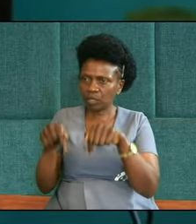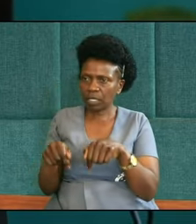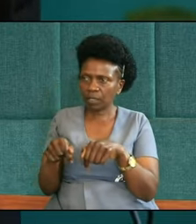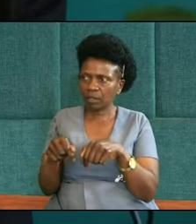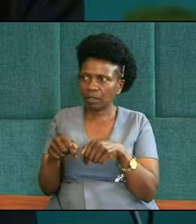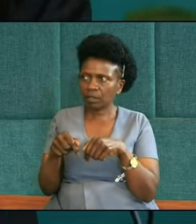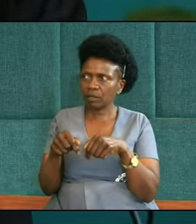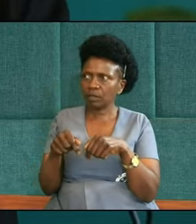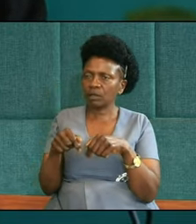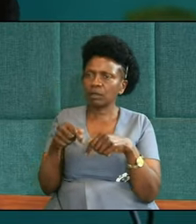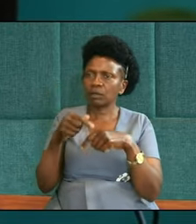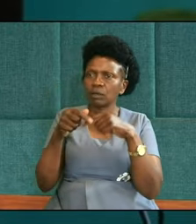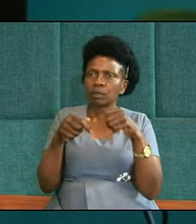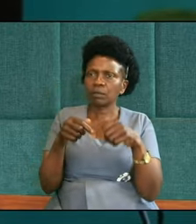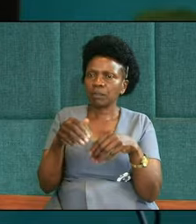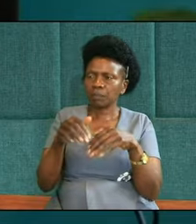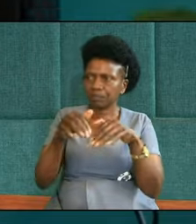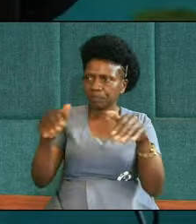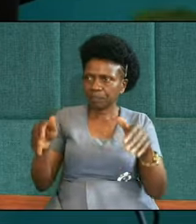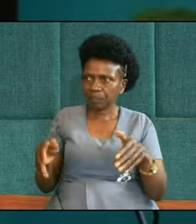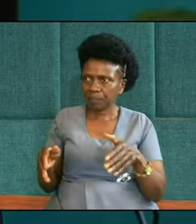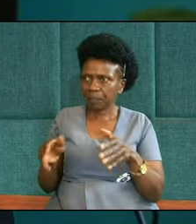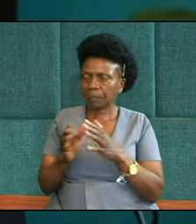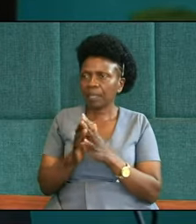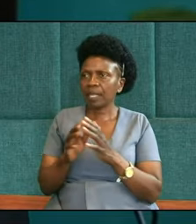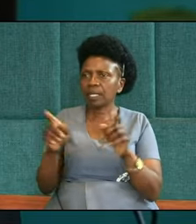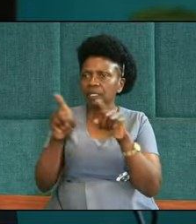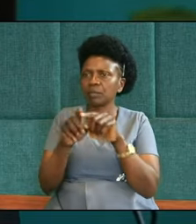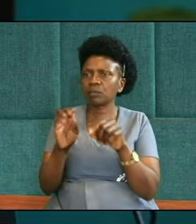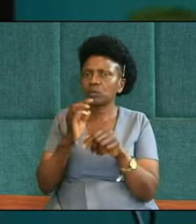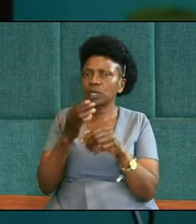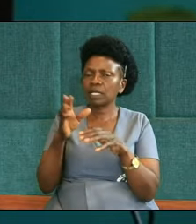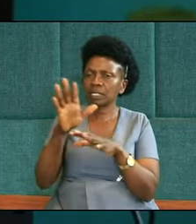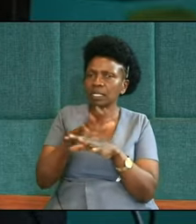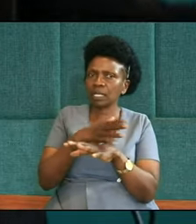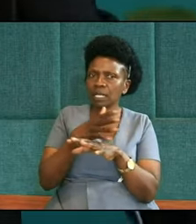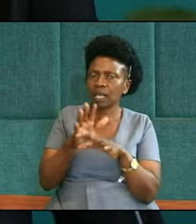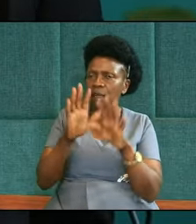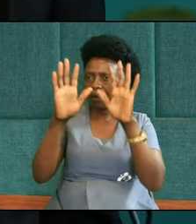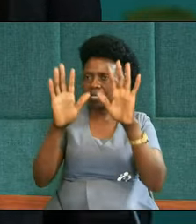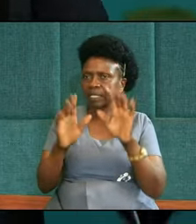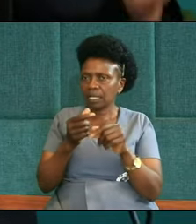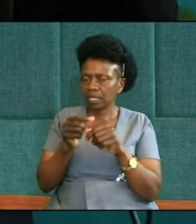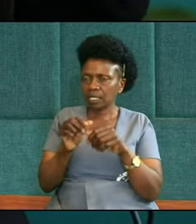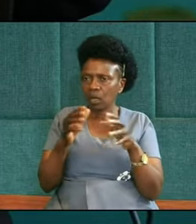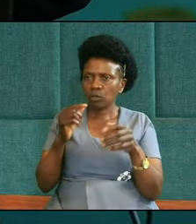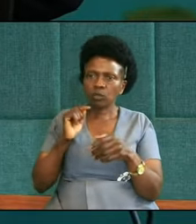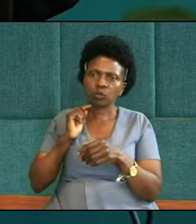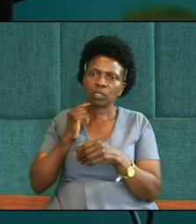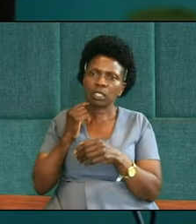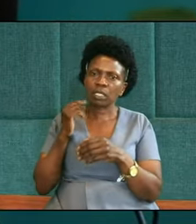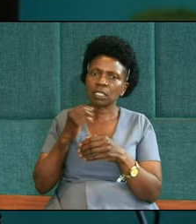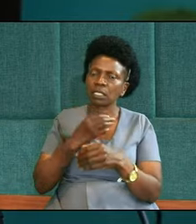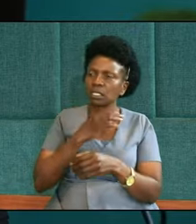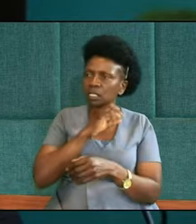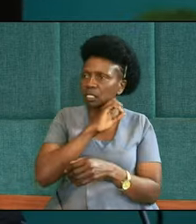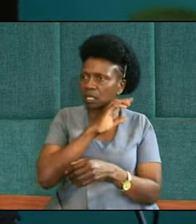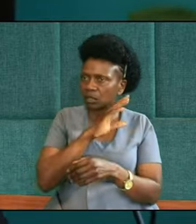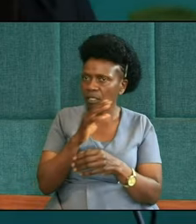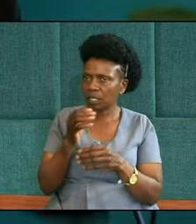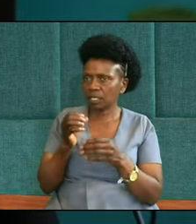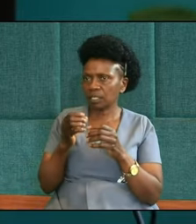to be singing that wonderful old classic hymn, Amazing Grace, how sweet the sound that saved a